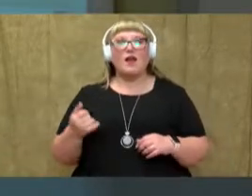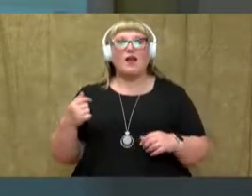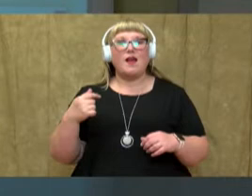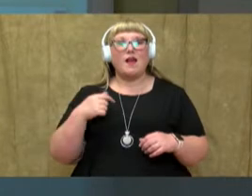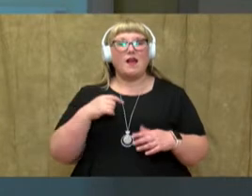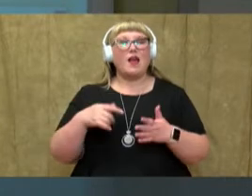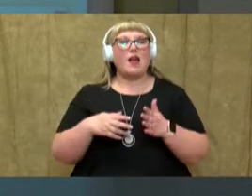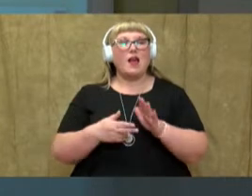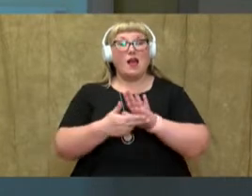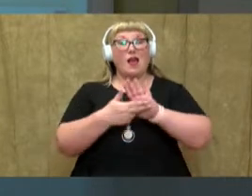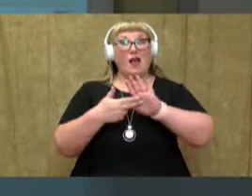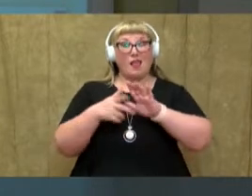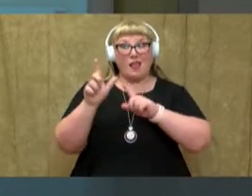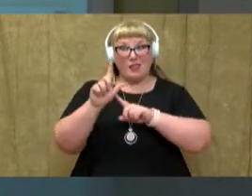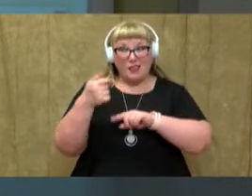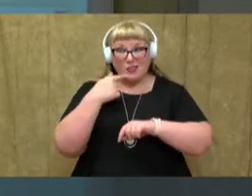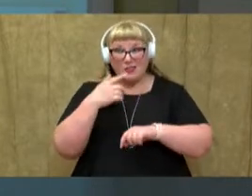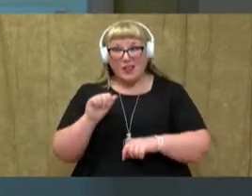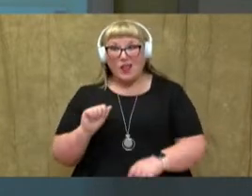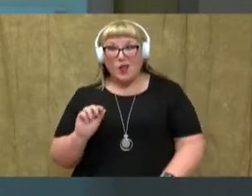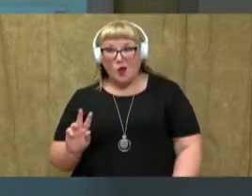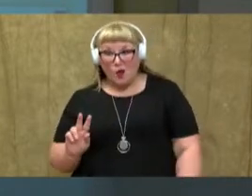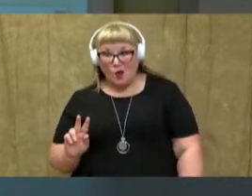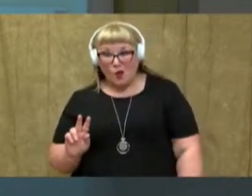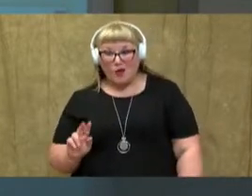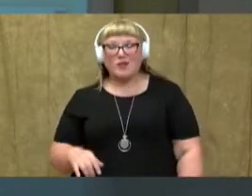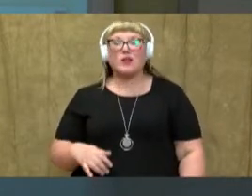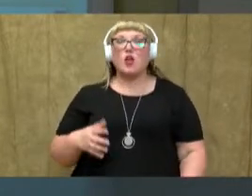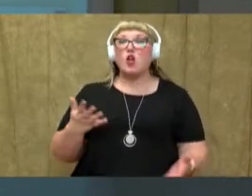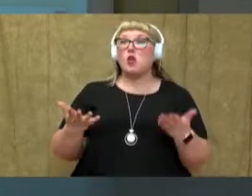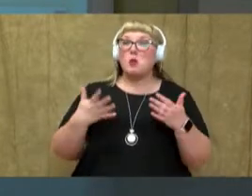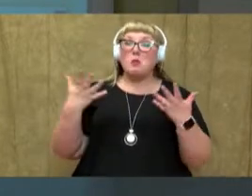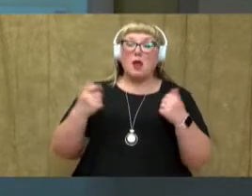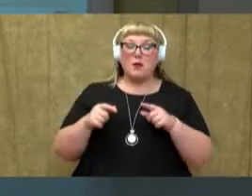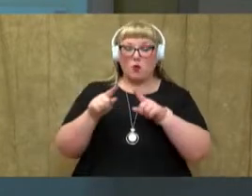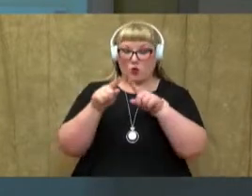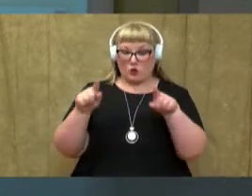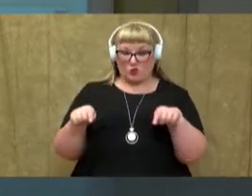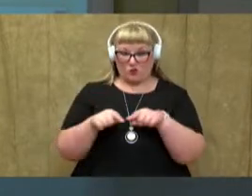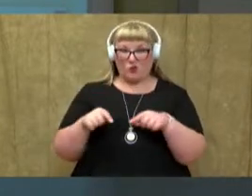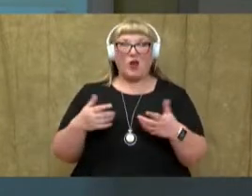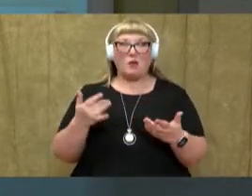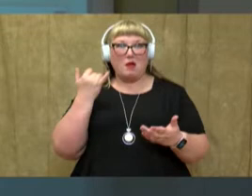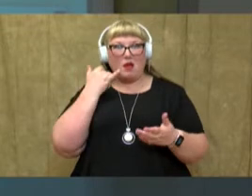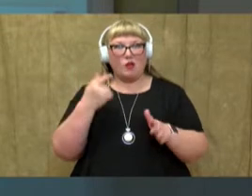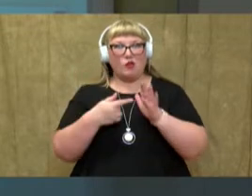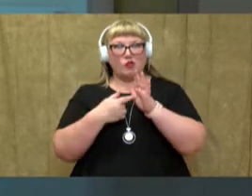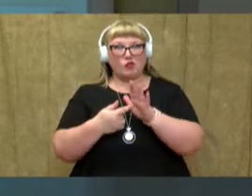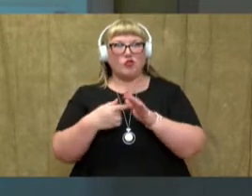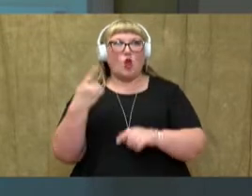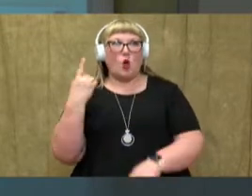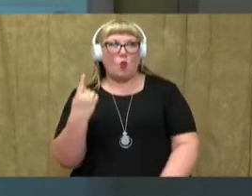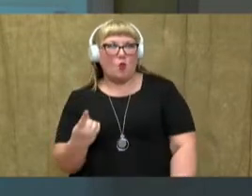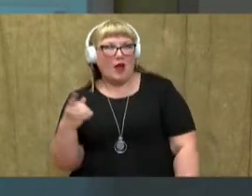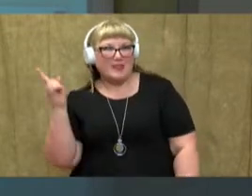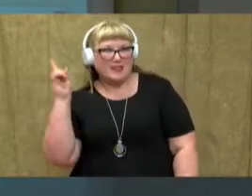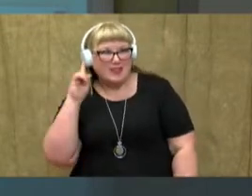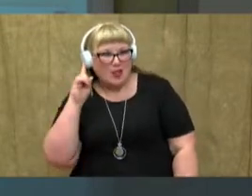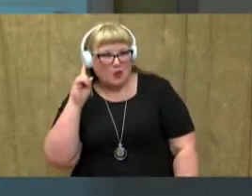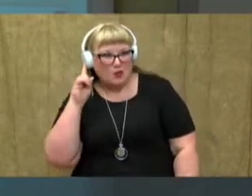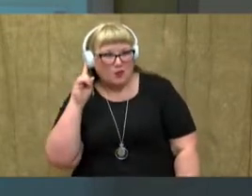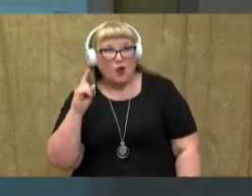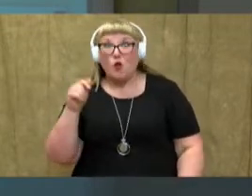say aww. When you're reading, you may want to put a box around your letters to show that they make one sound.